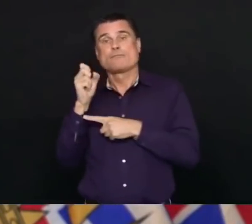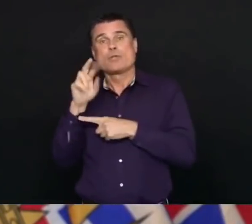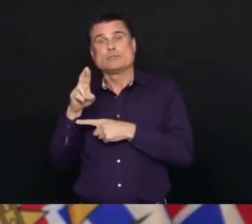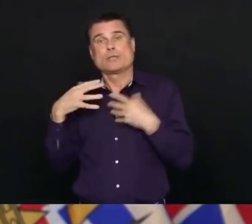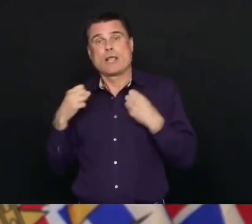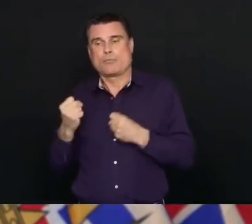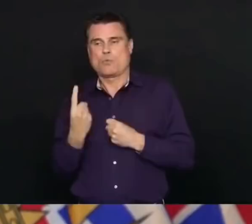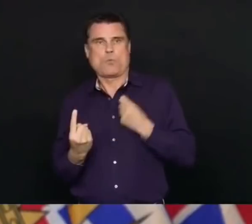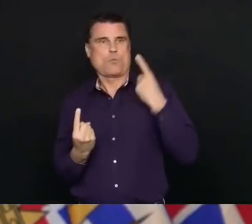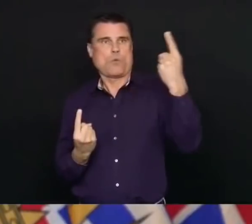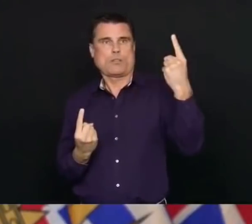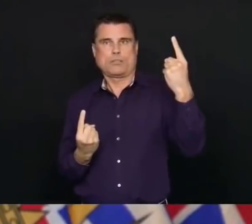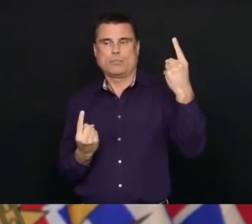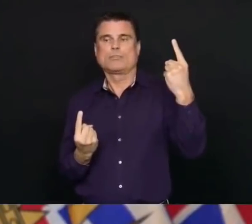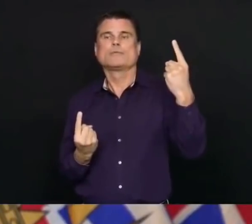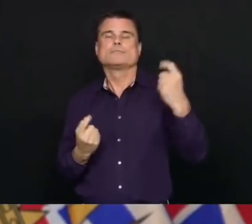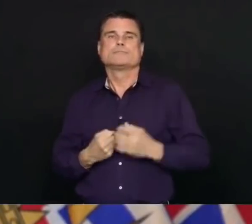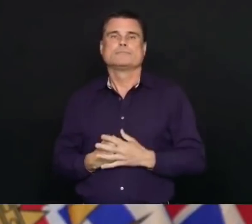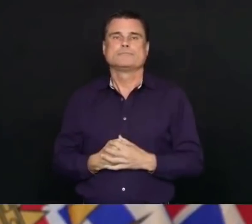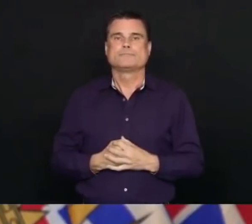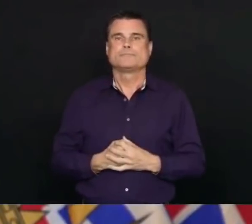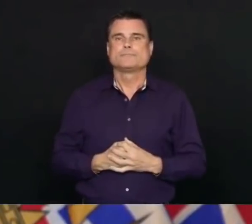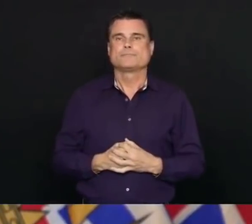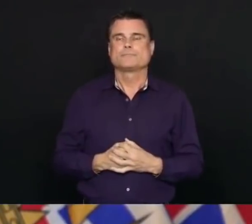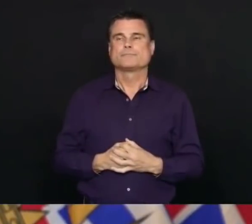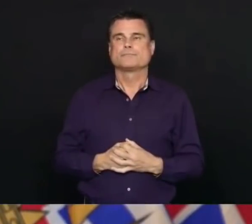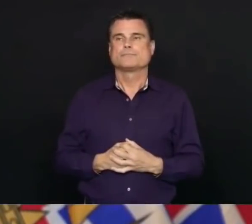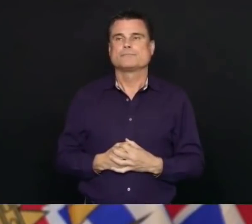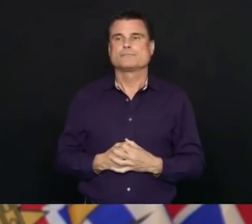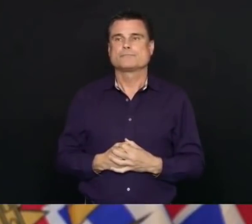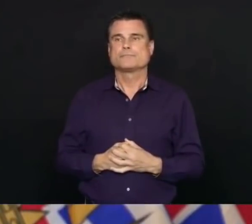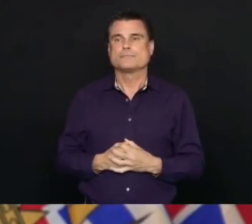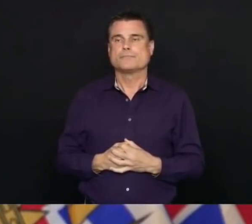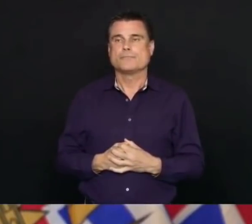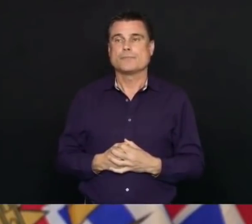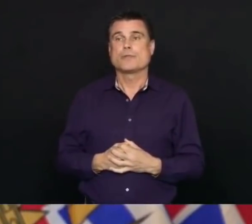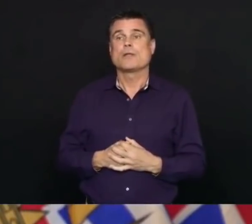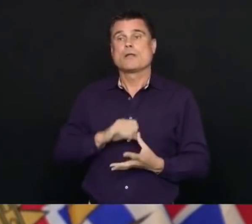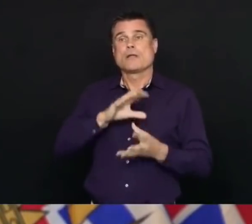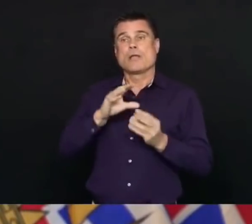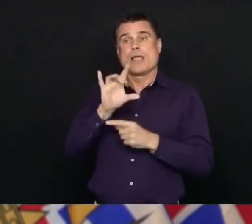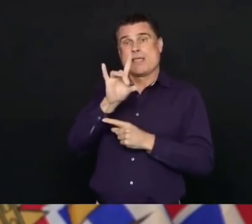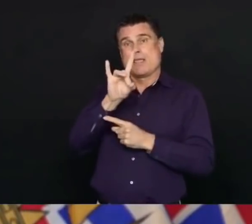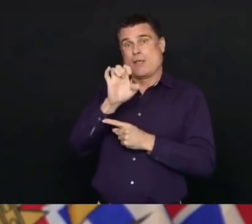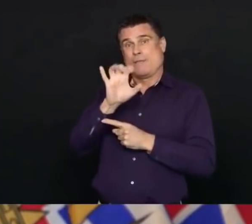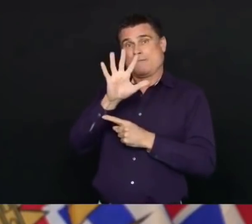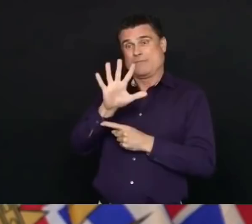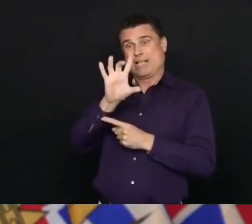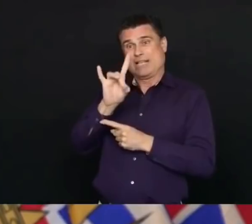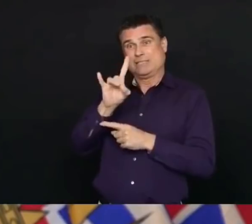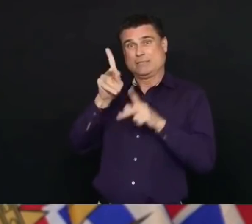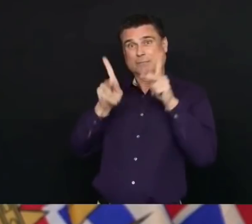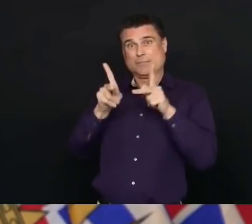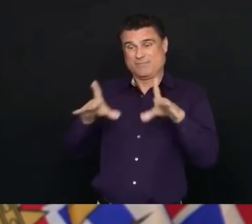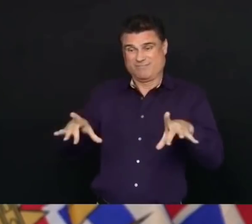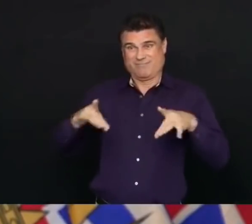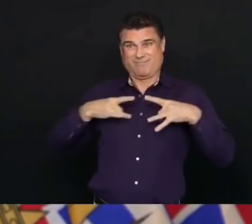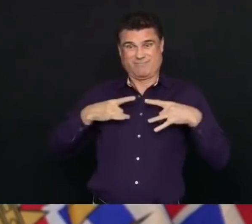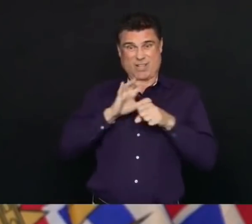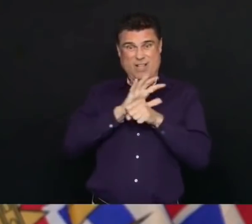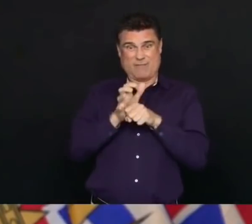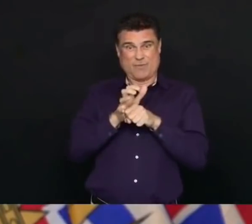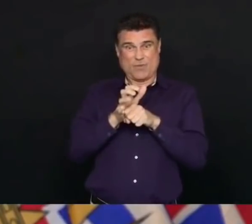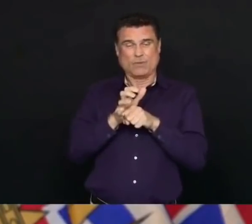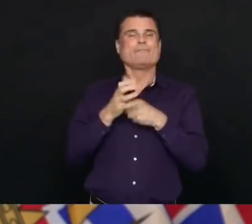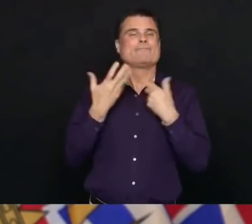858 people have fully recovered from COVID-19. I do want to talk for a few minutes about long